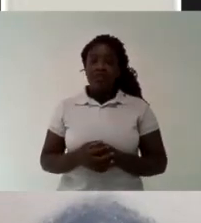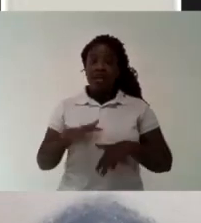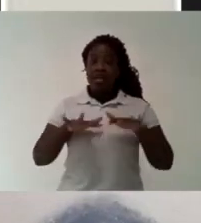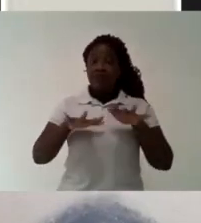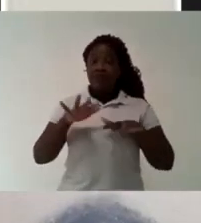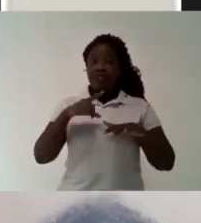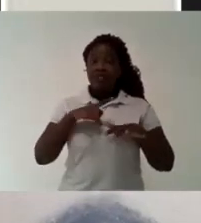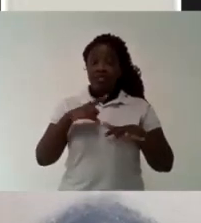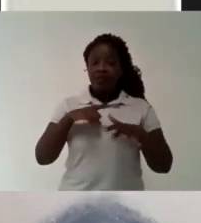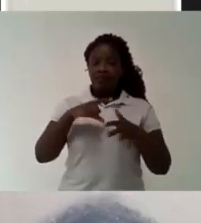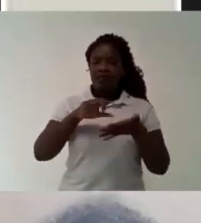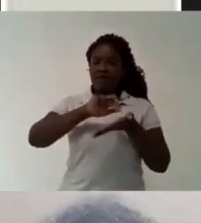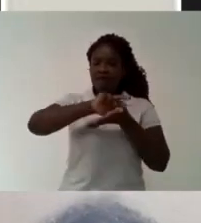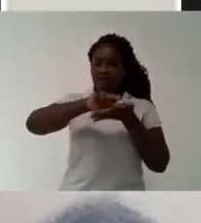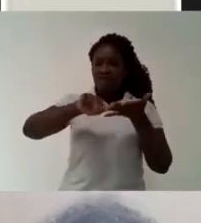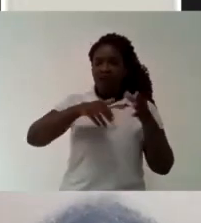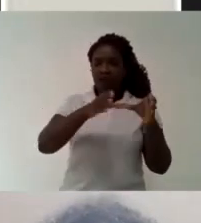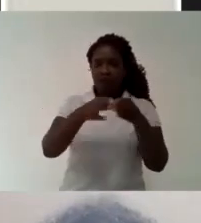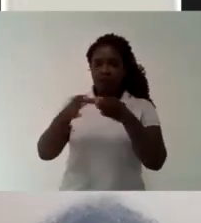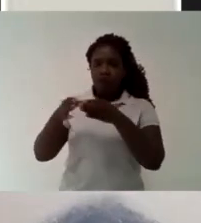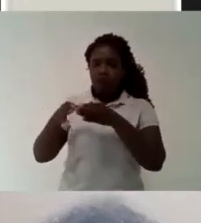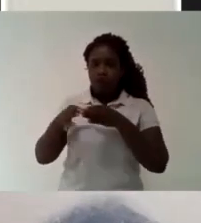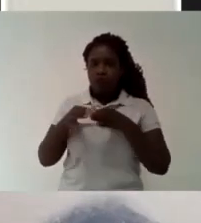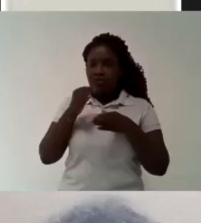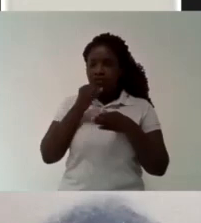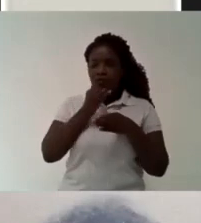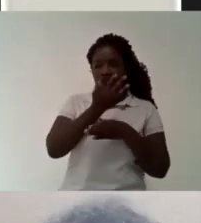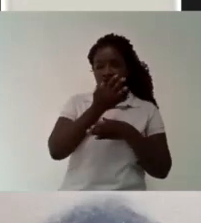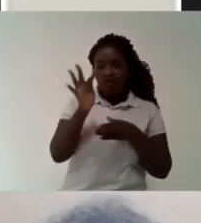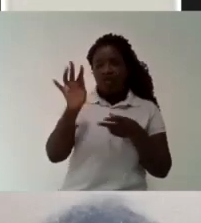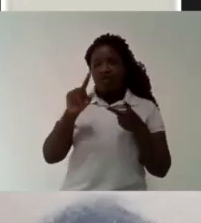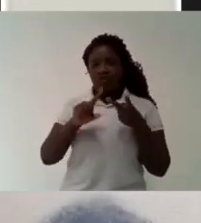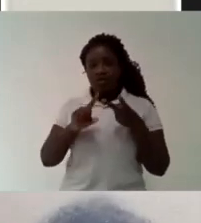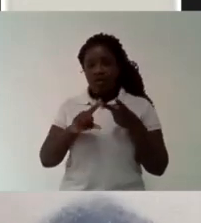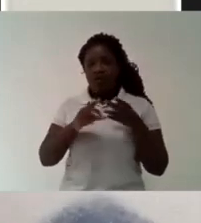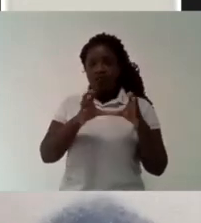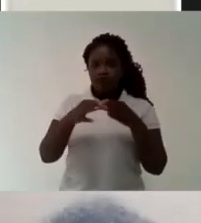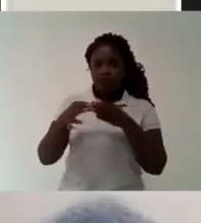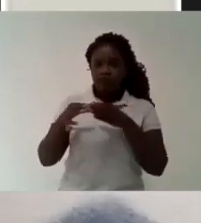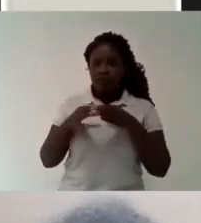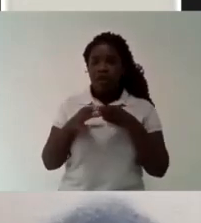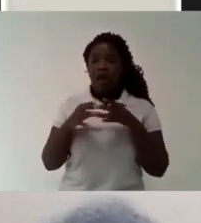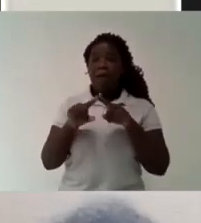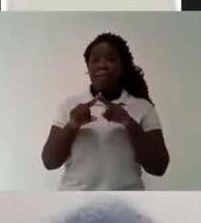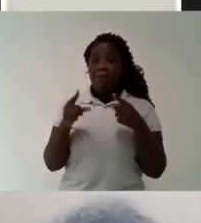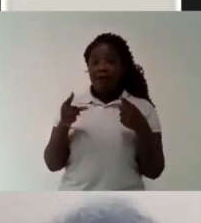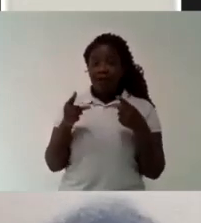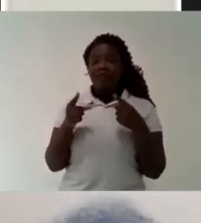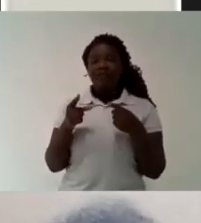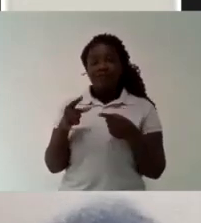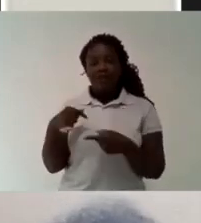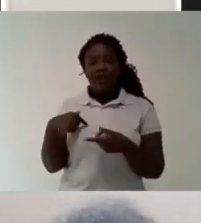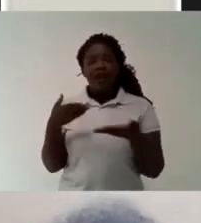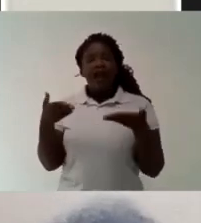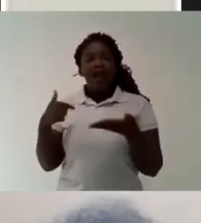the nomination of Principals for the university who have not been